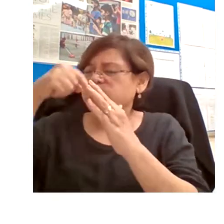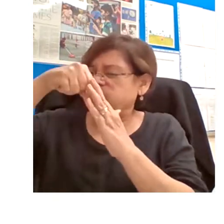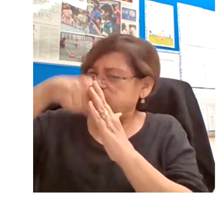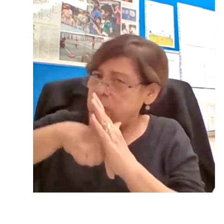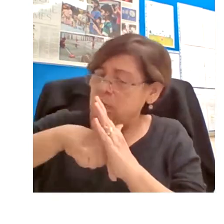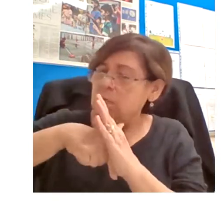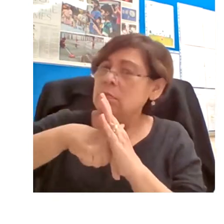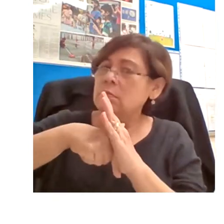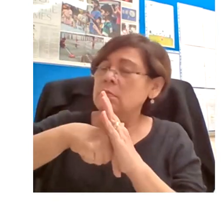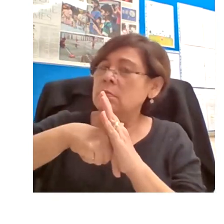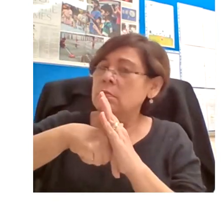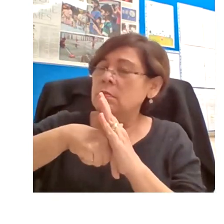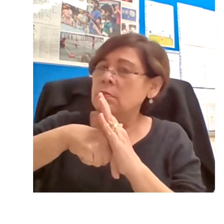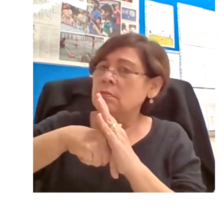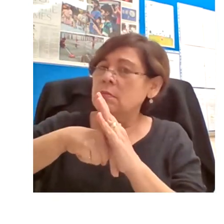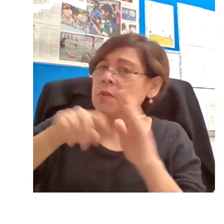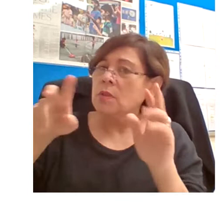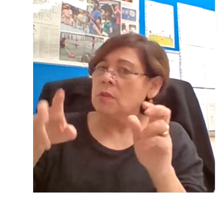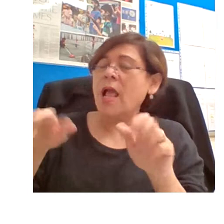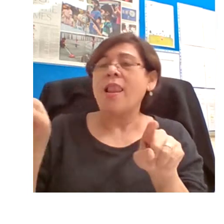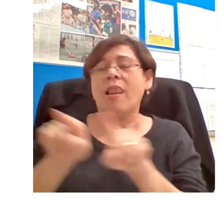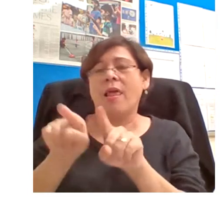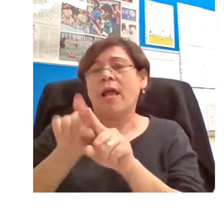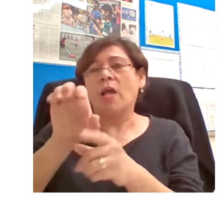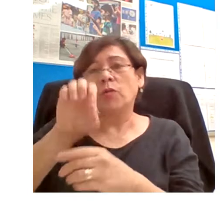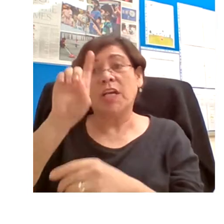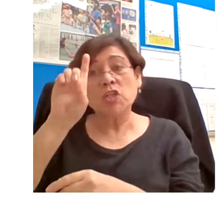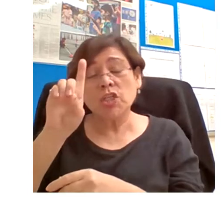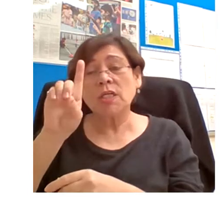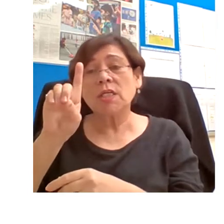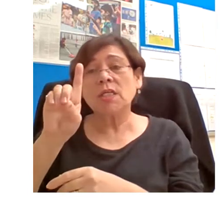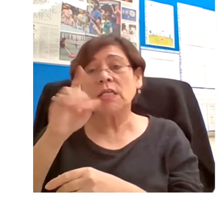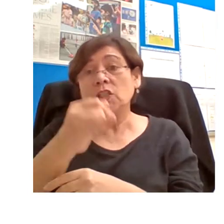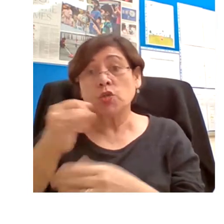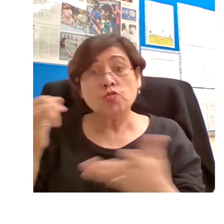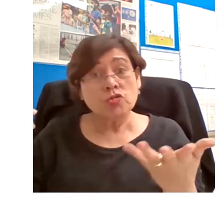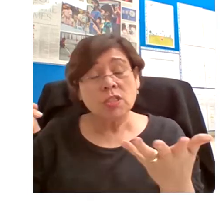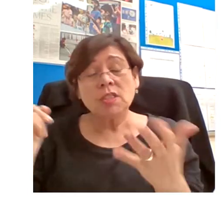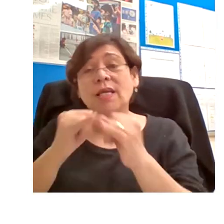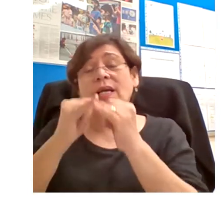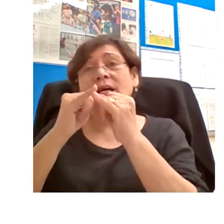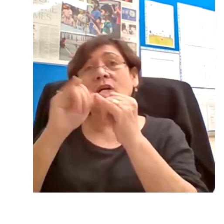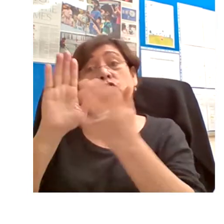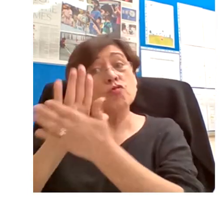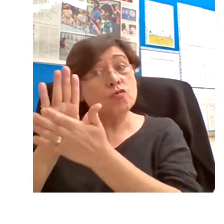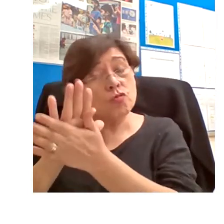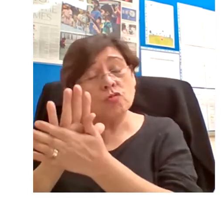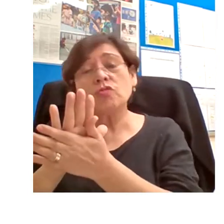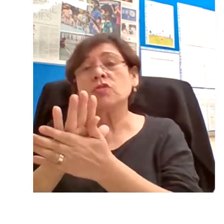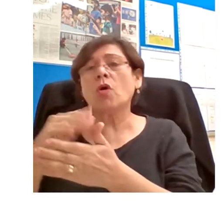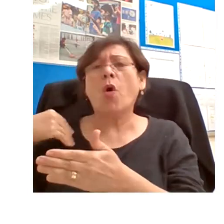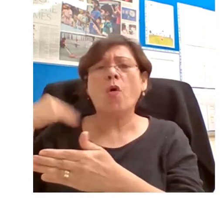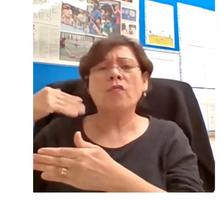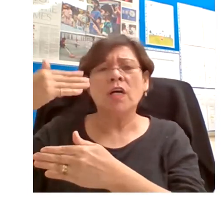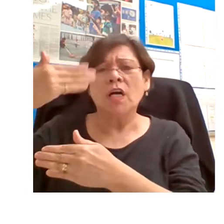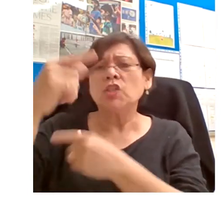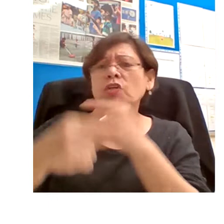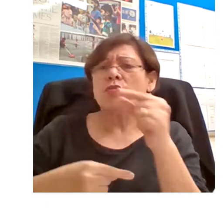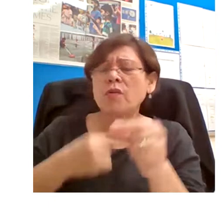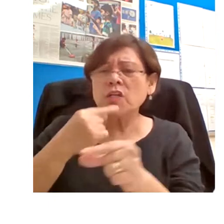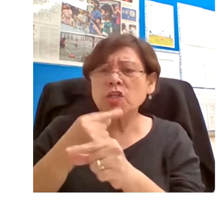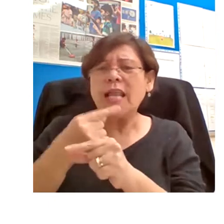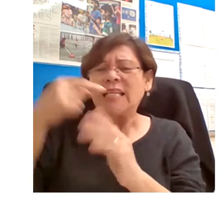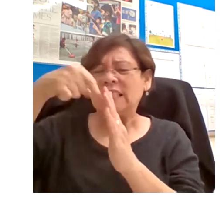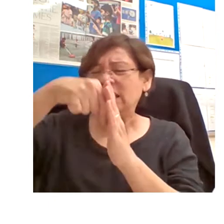That is to say, the educational institutions and practices which sustain intellectual activity over the generations and the deeper